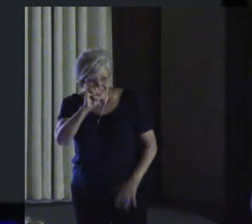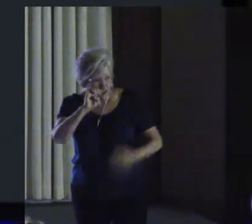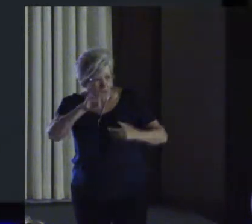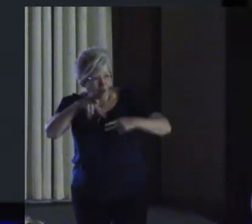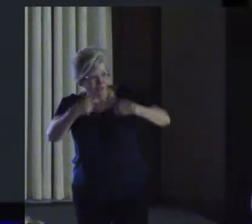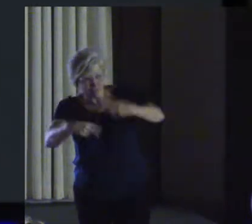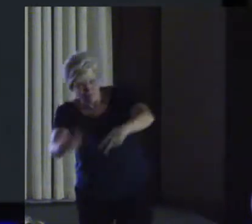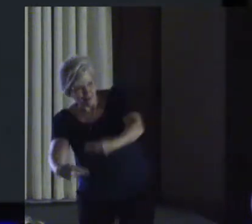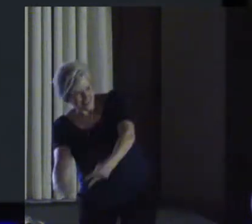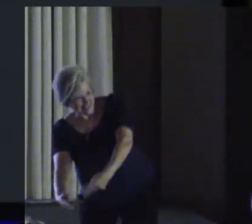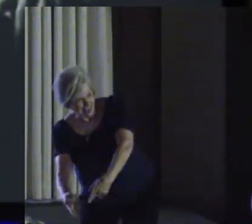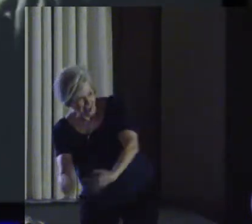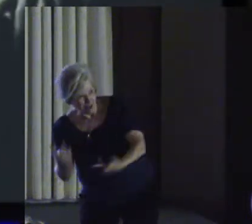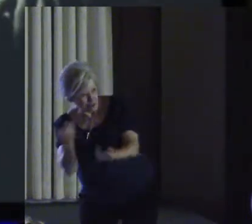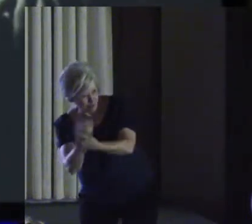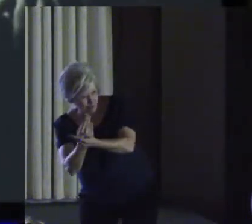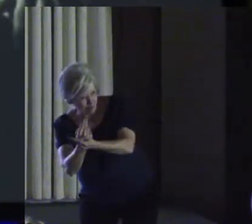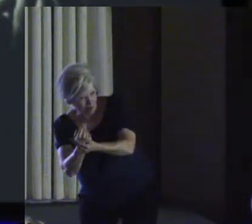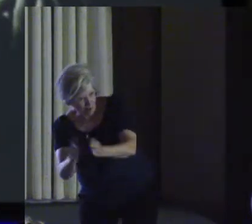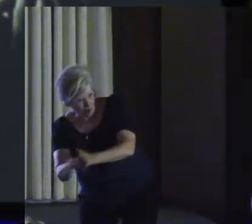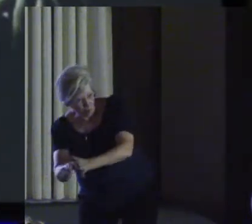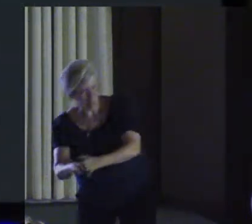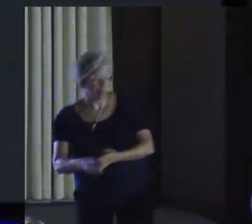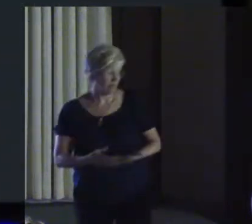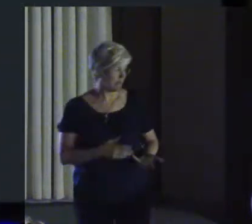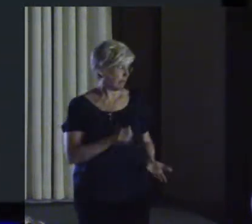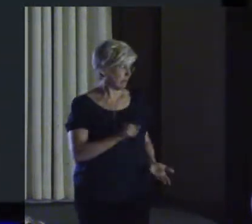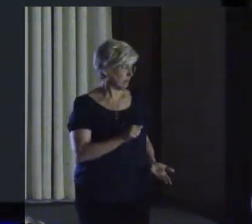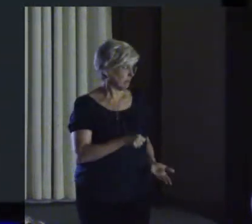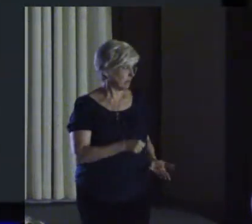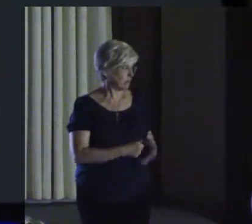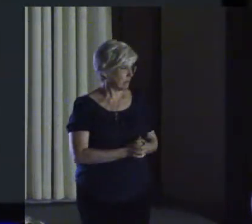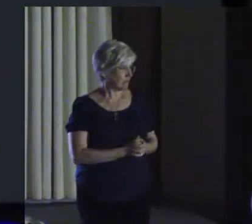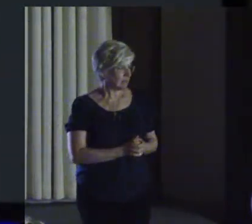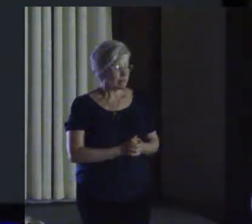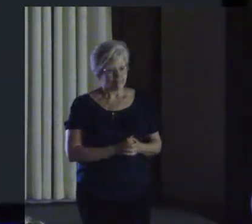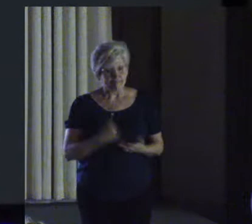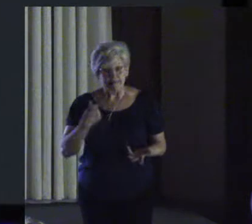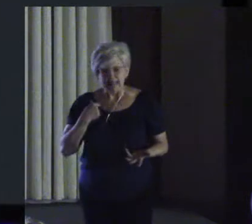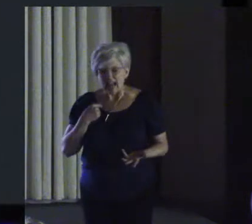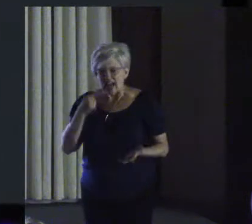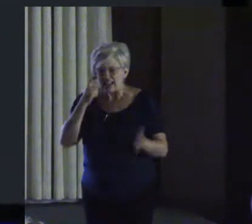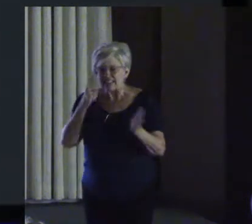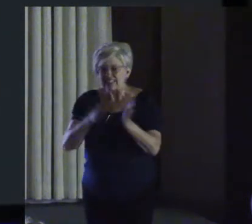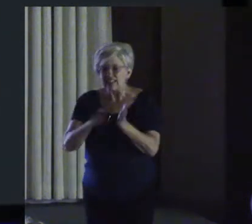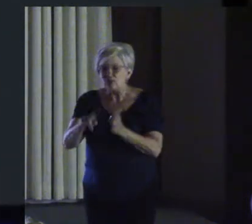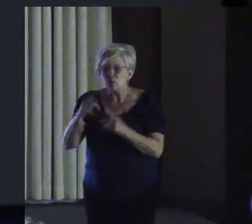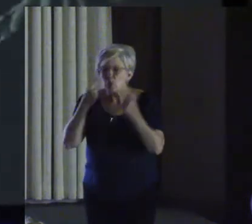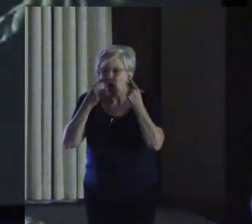rabbit hole? Hmm? You could see that. I can see it in your eyes.